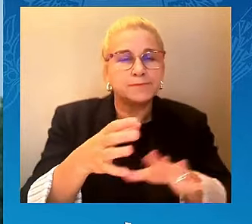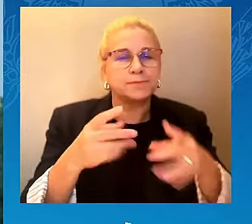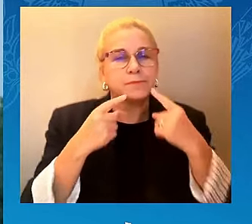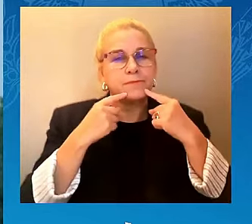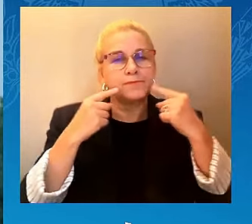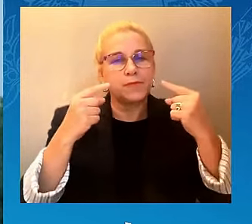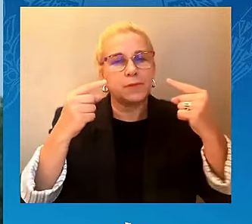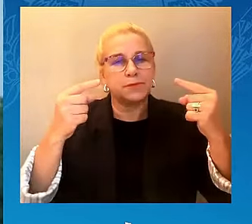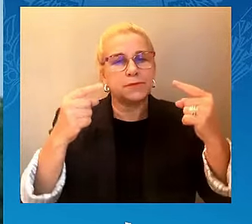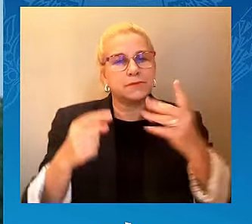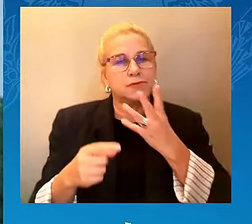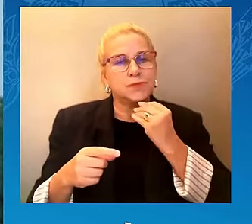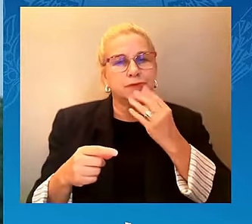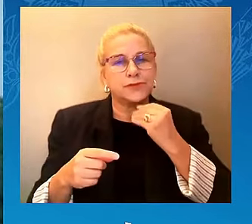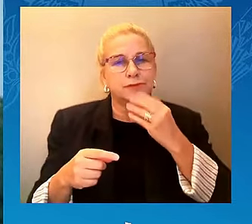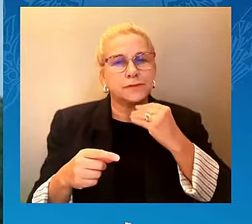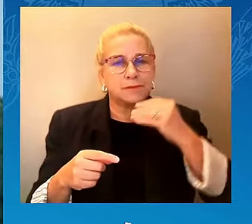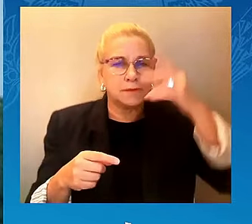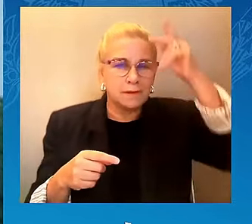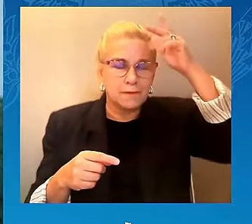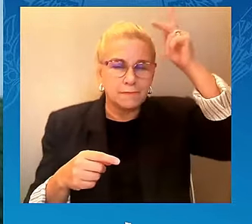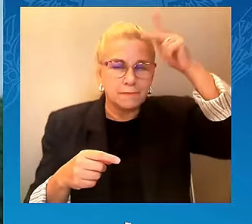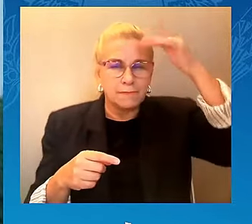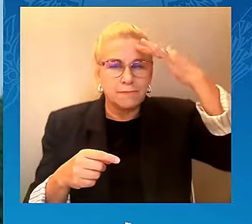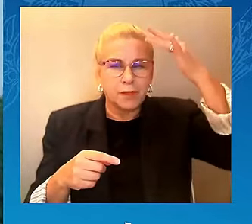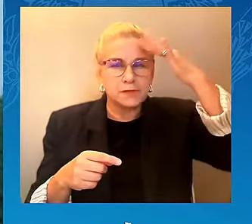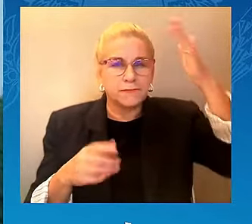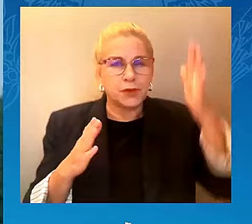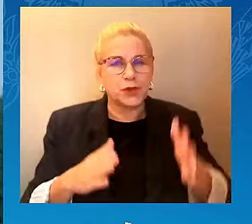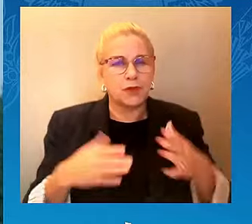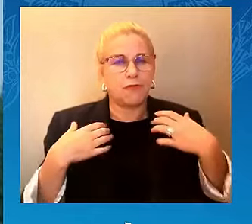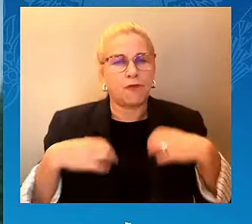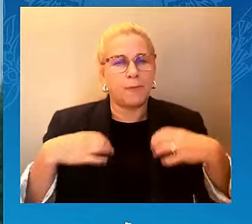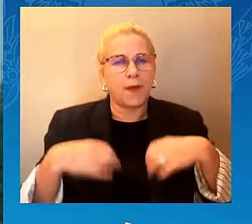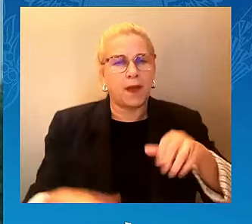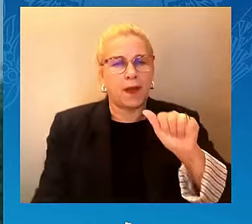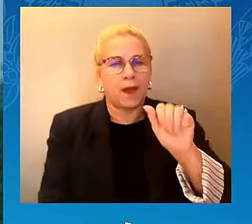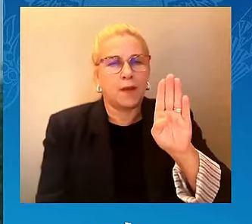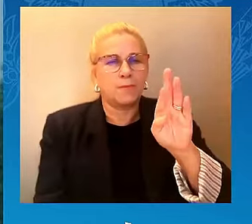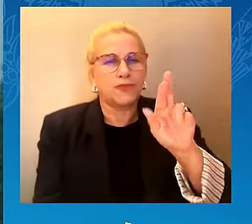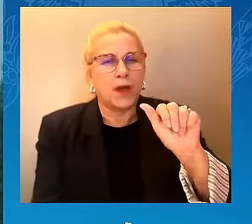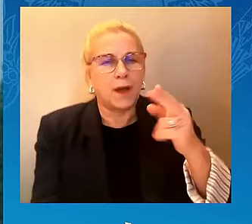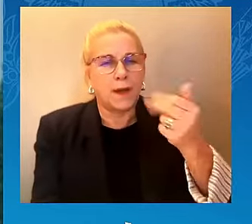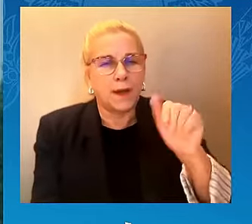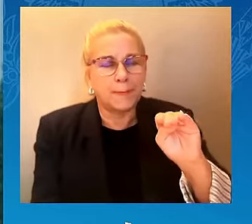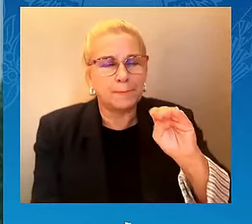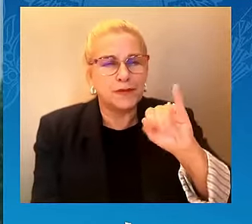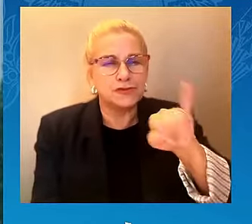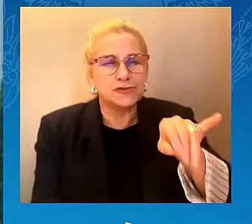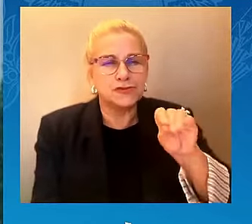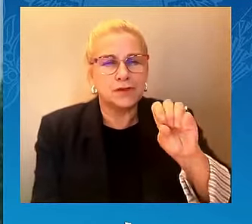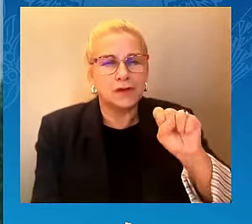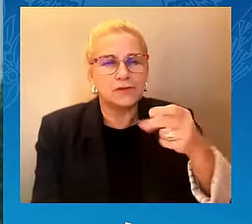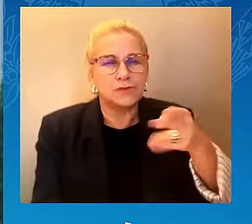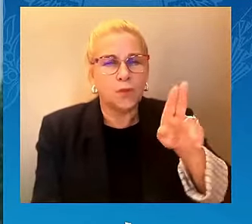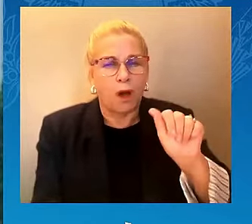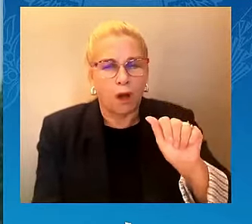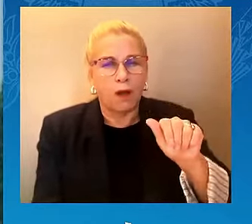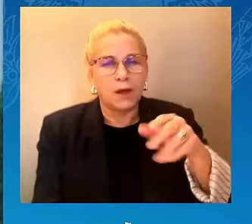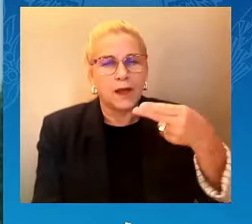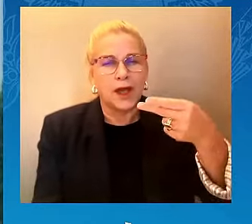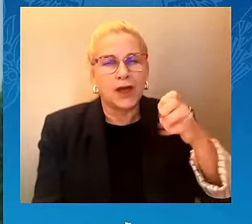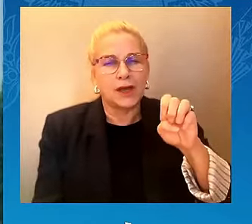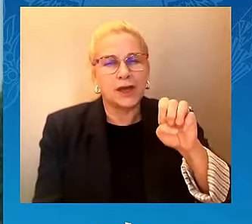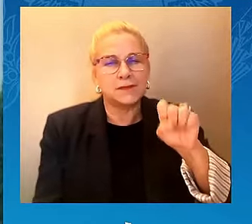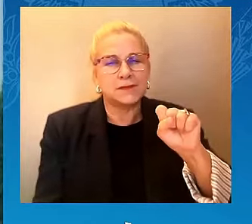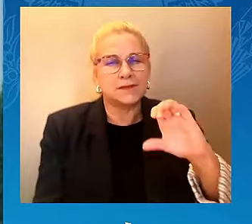begins with a consciousness that something is asked of us. So in